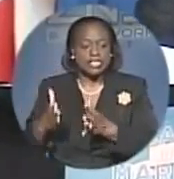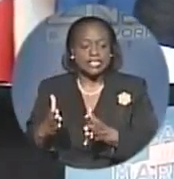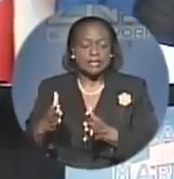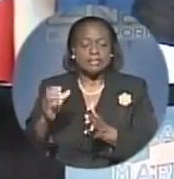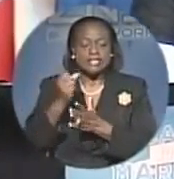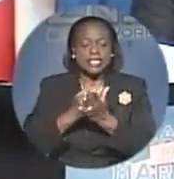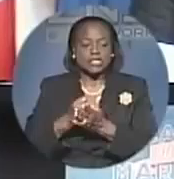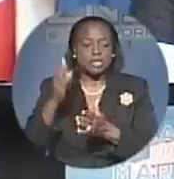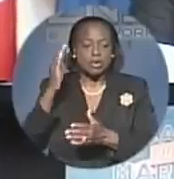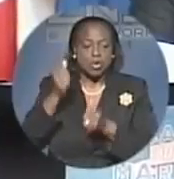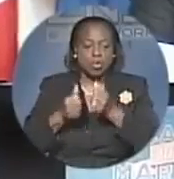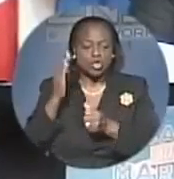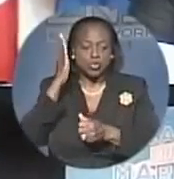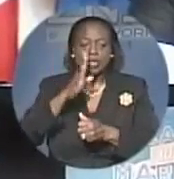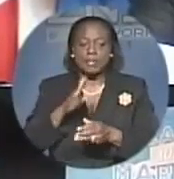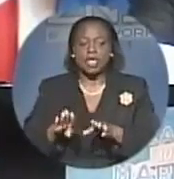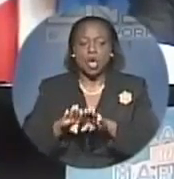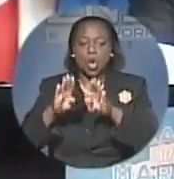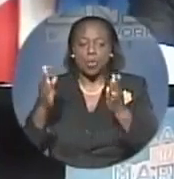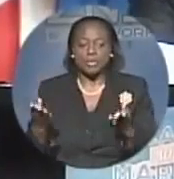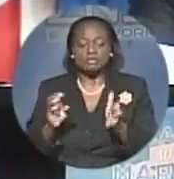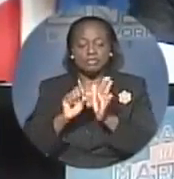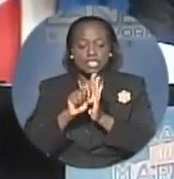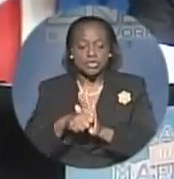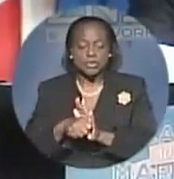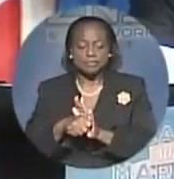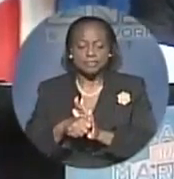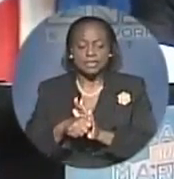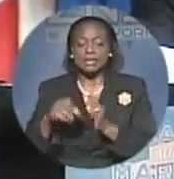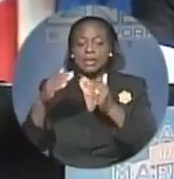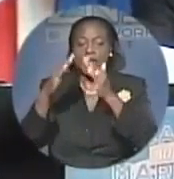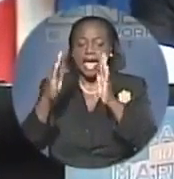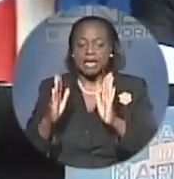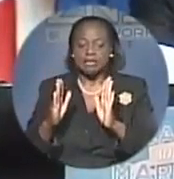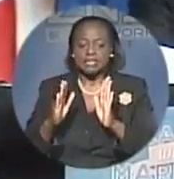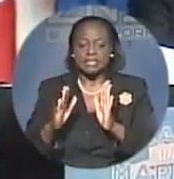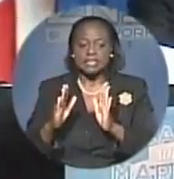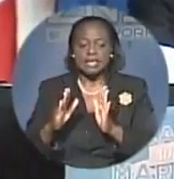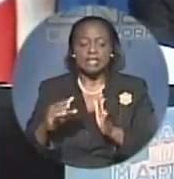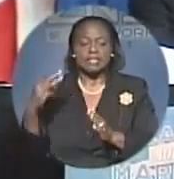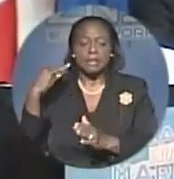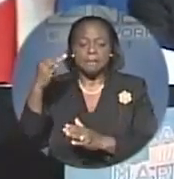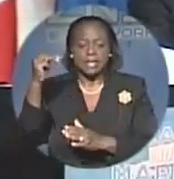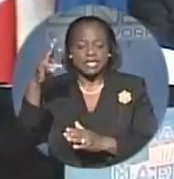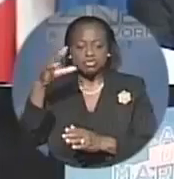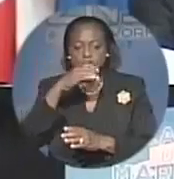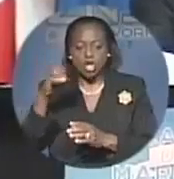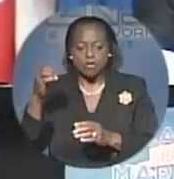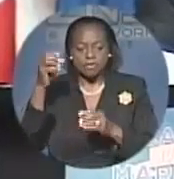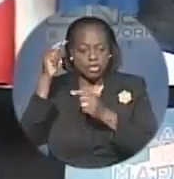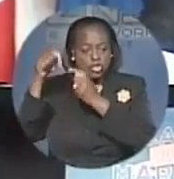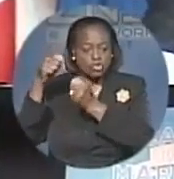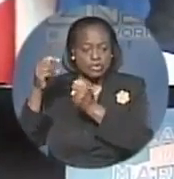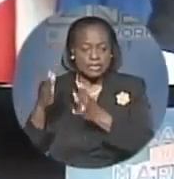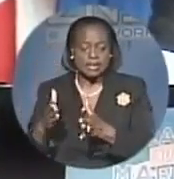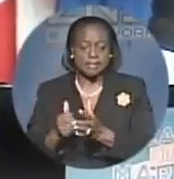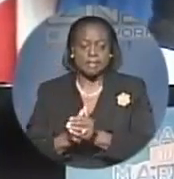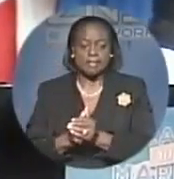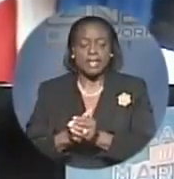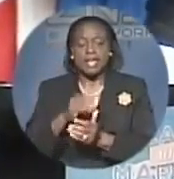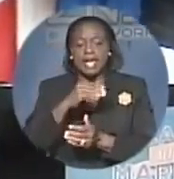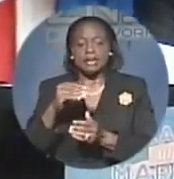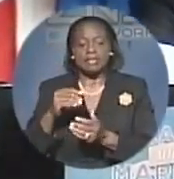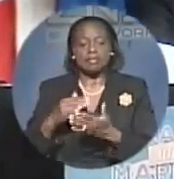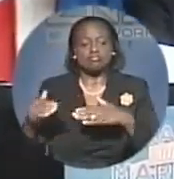in short order. We'll house both the Ministry of Tourism and Aviation and a number of private sector organizations, promotion